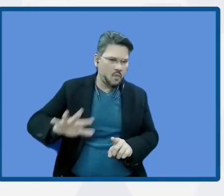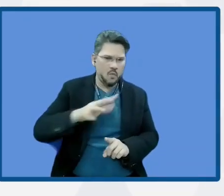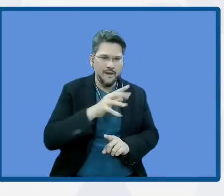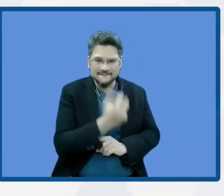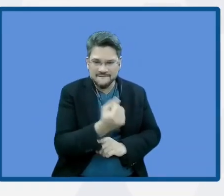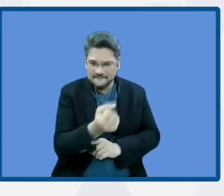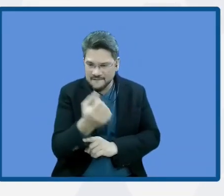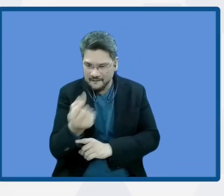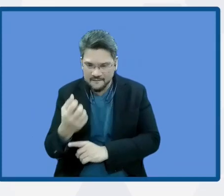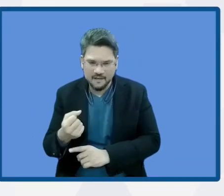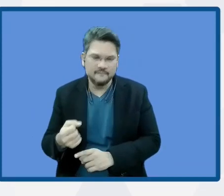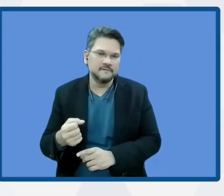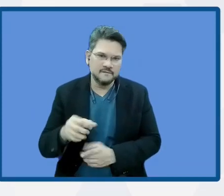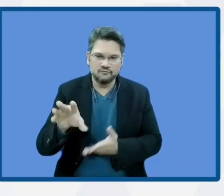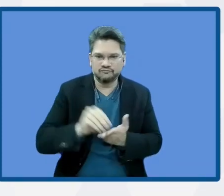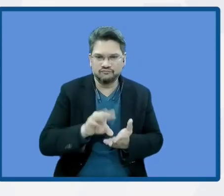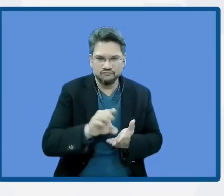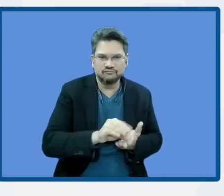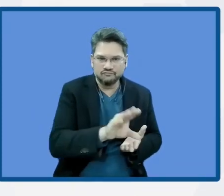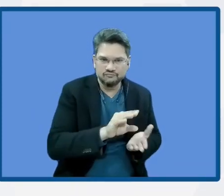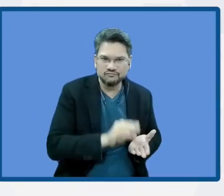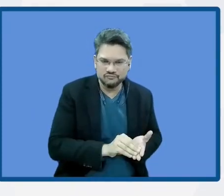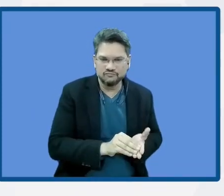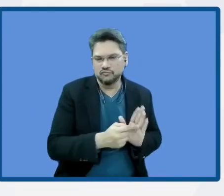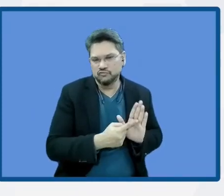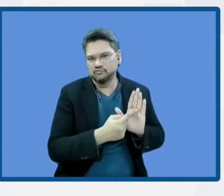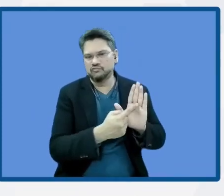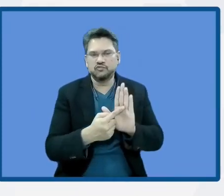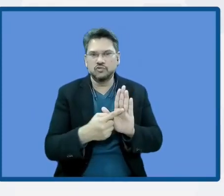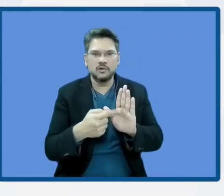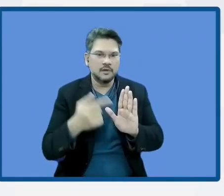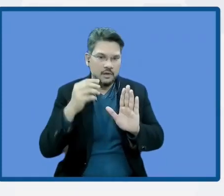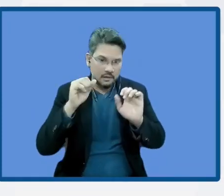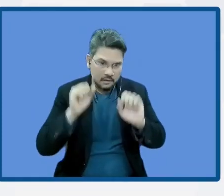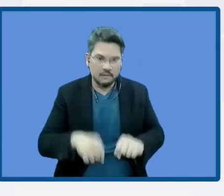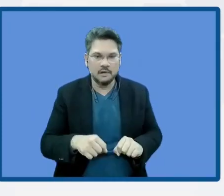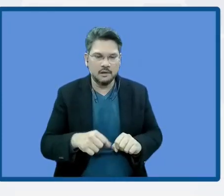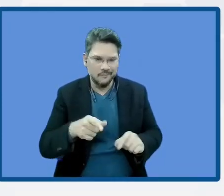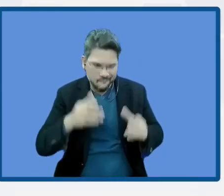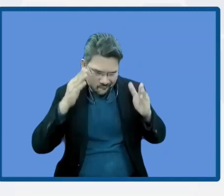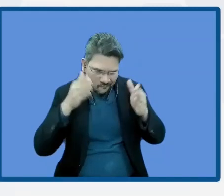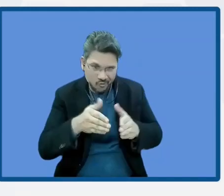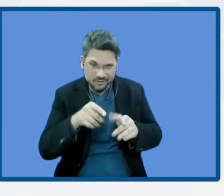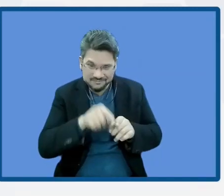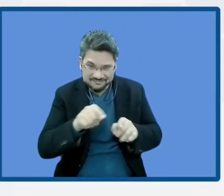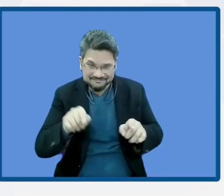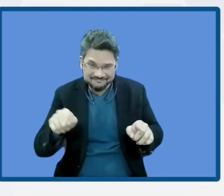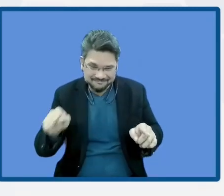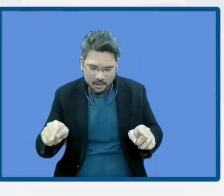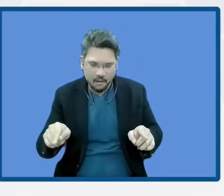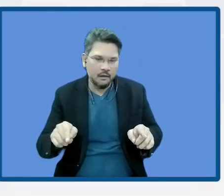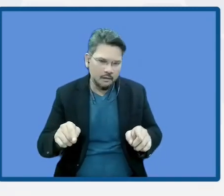if we try to focus on that sense and we're trying to work with more local